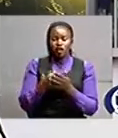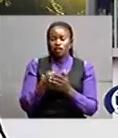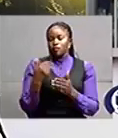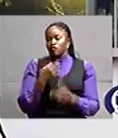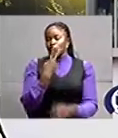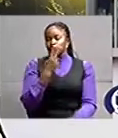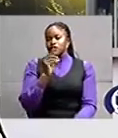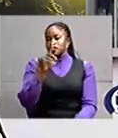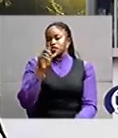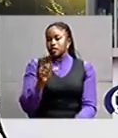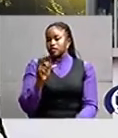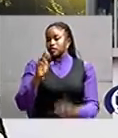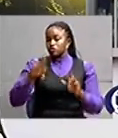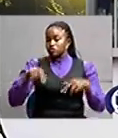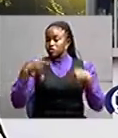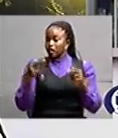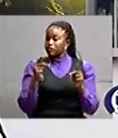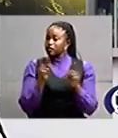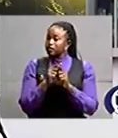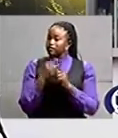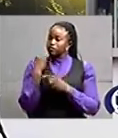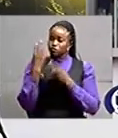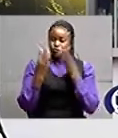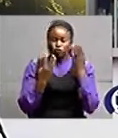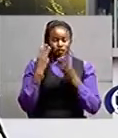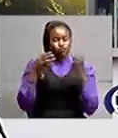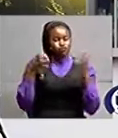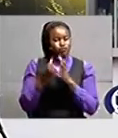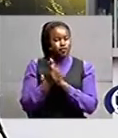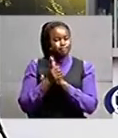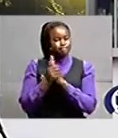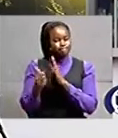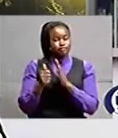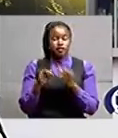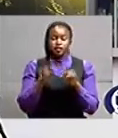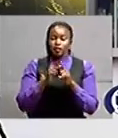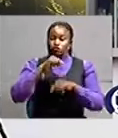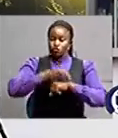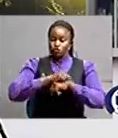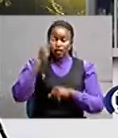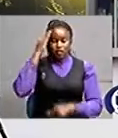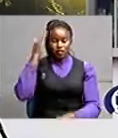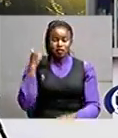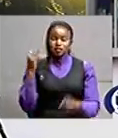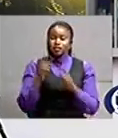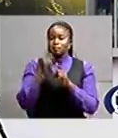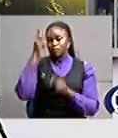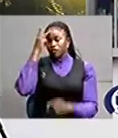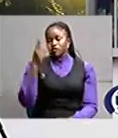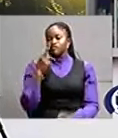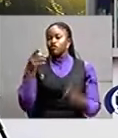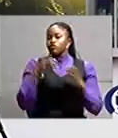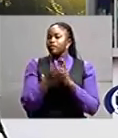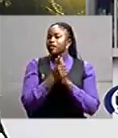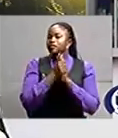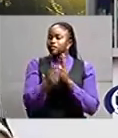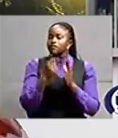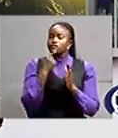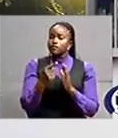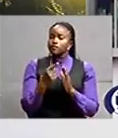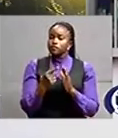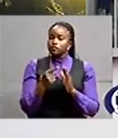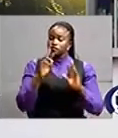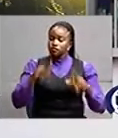results has raised concern among experts, school-head teachers, and parents. Now experts say that such results